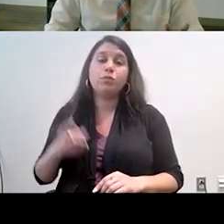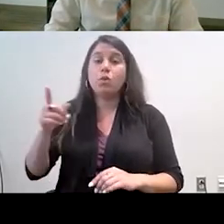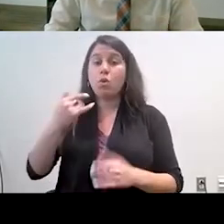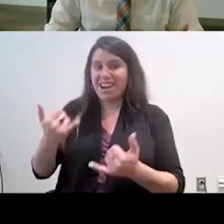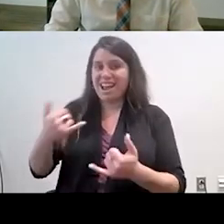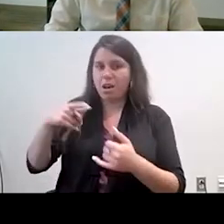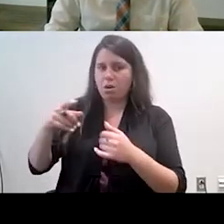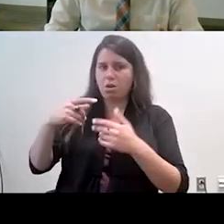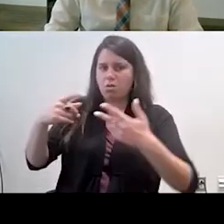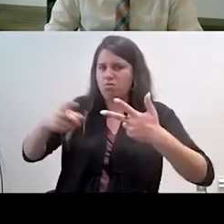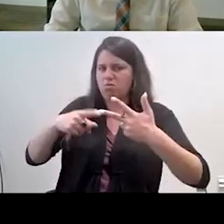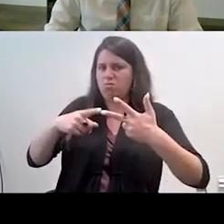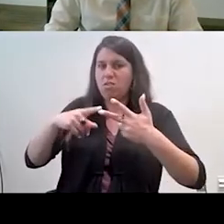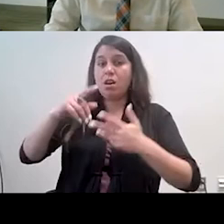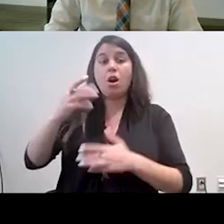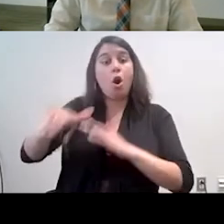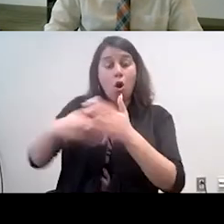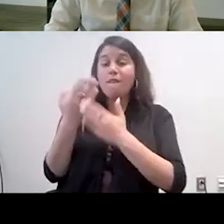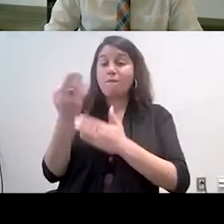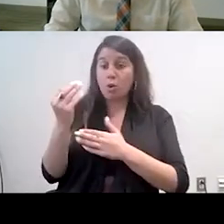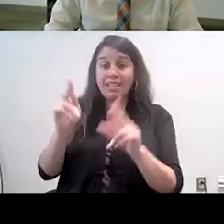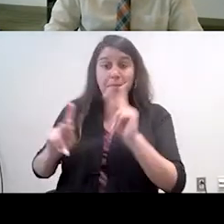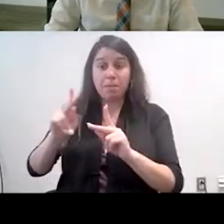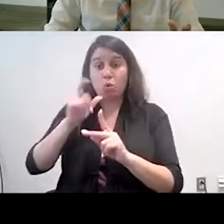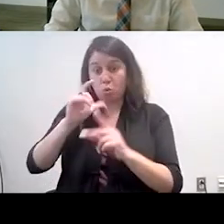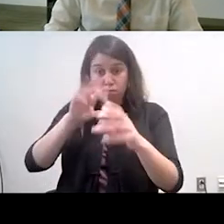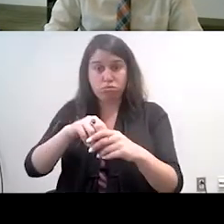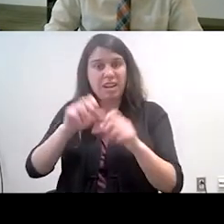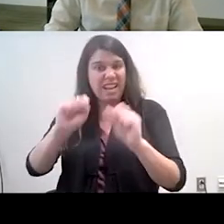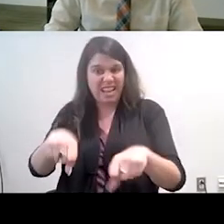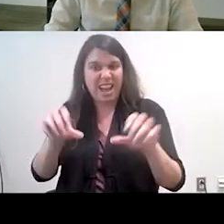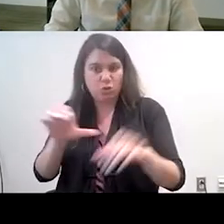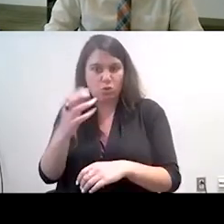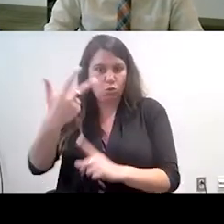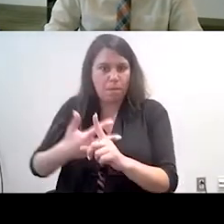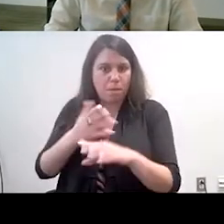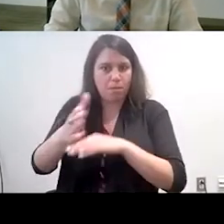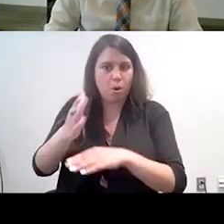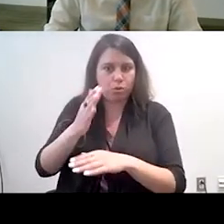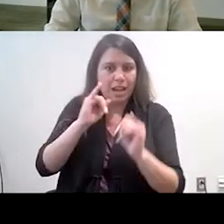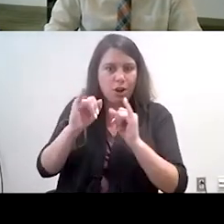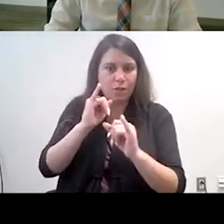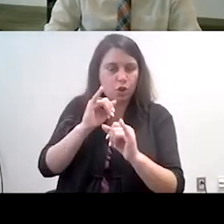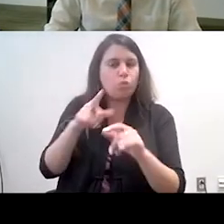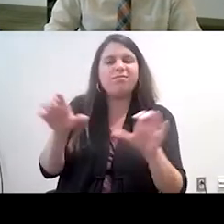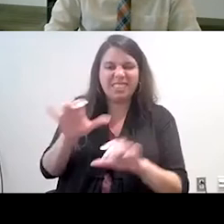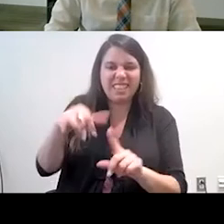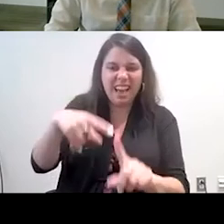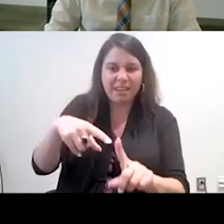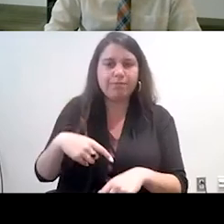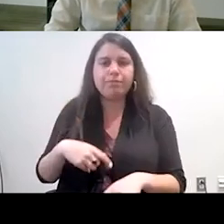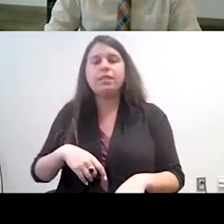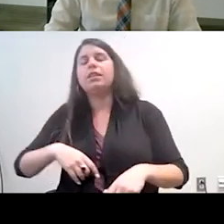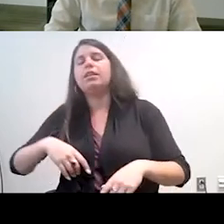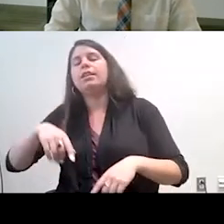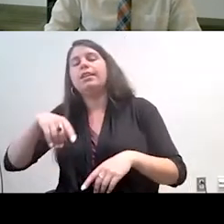14 participants who were eligible for the three month post intervention interview completed it and participants attended about 77% of the sessions